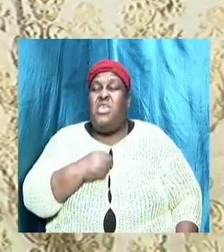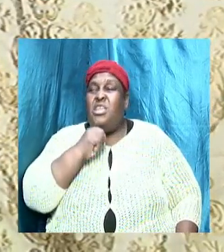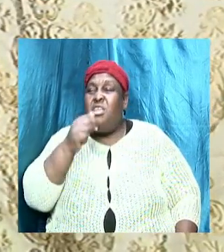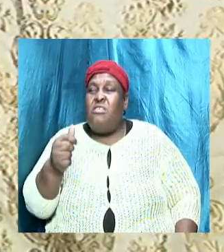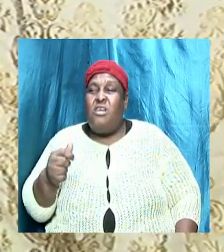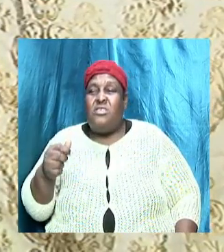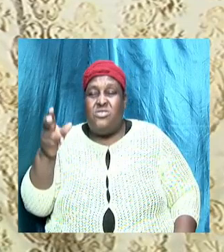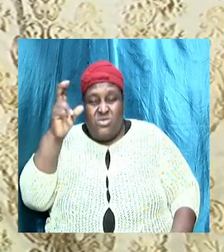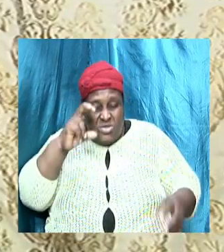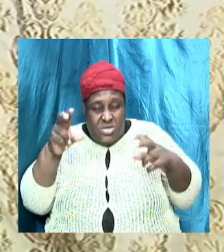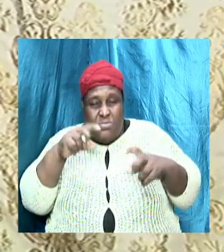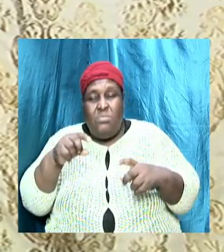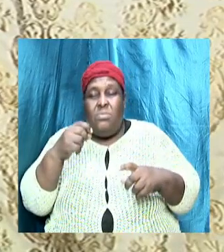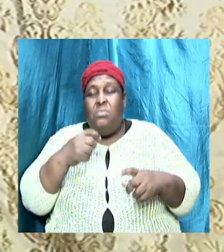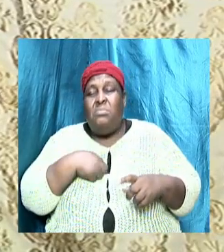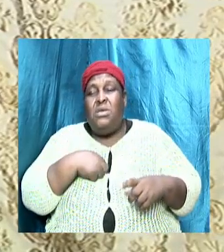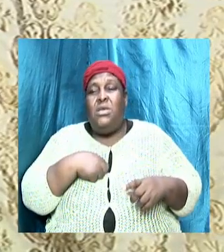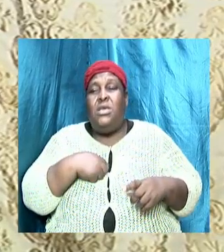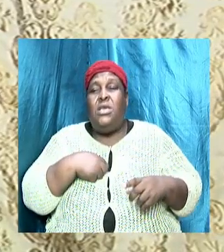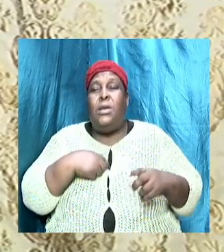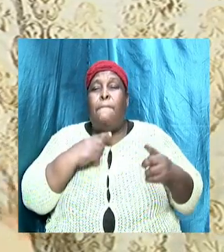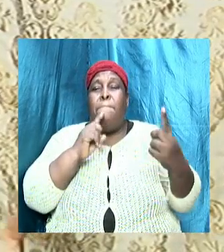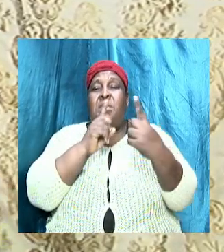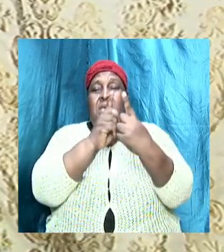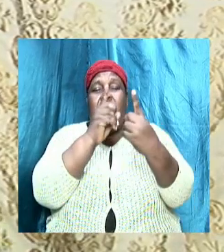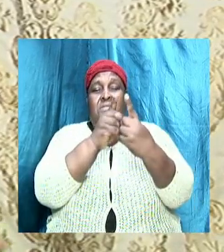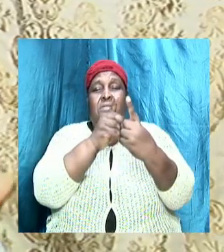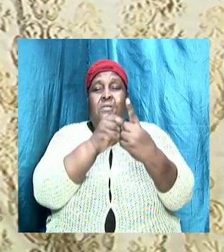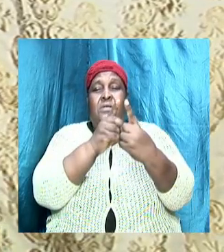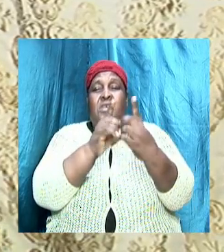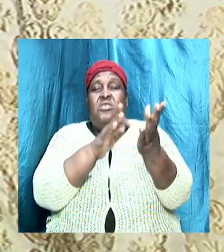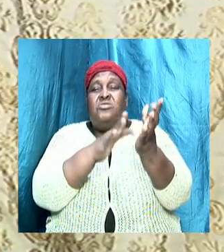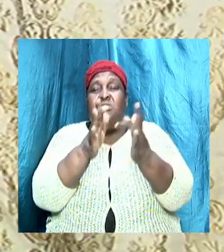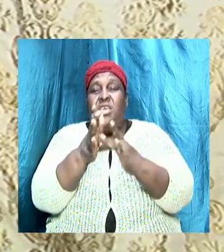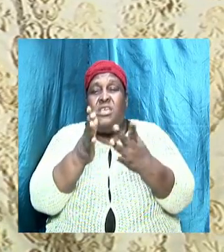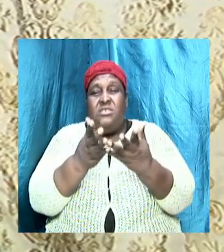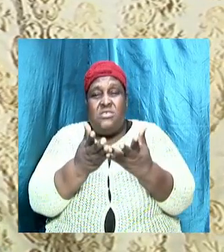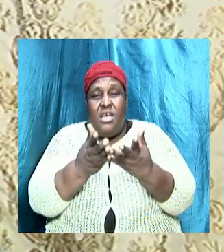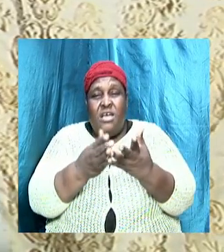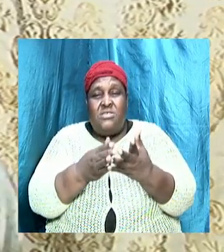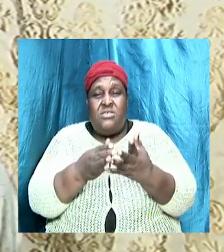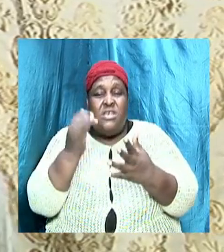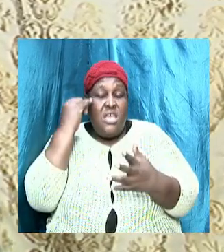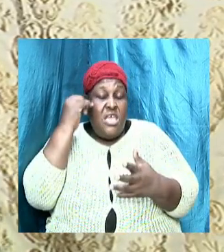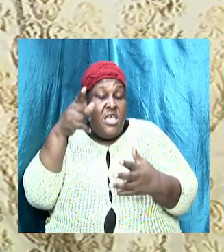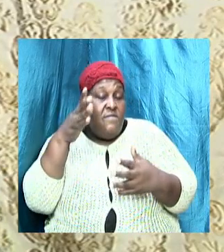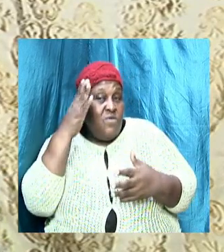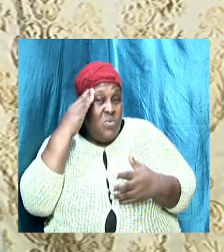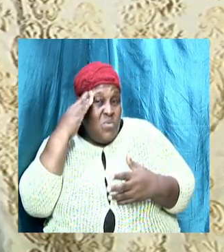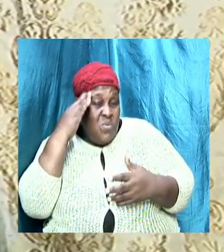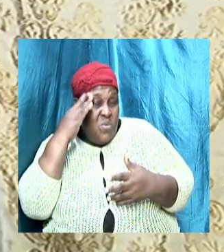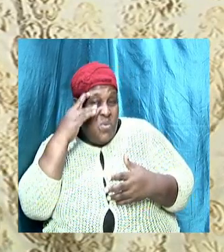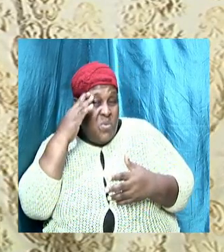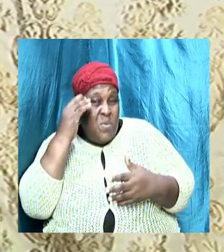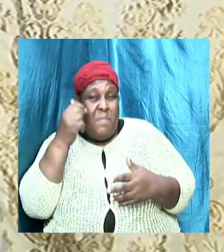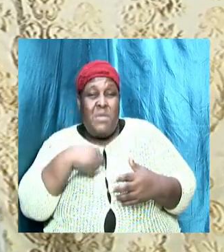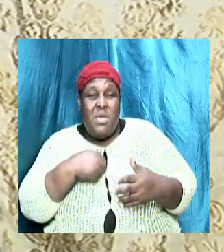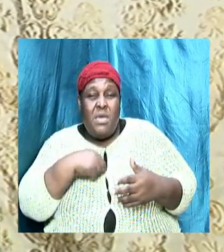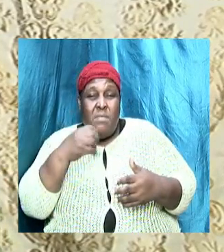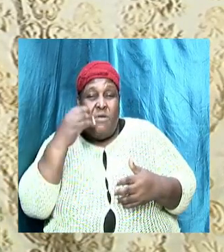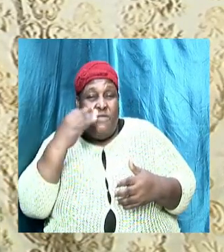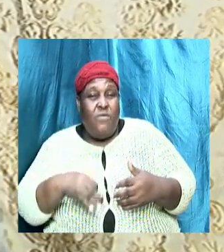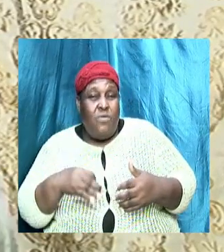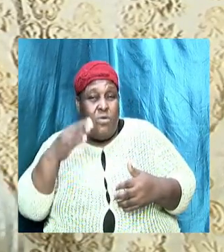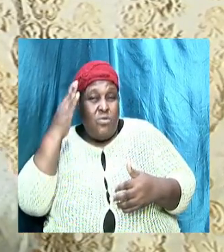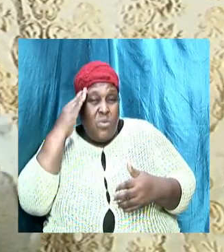man Christ Jesus if you have known me before I knew him then you would understand why I am